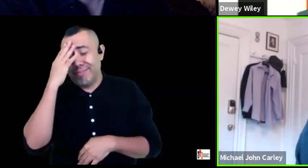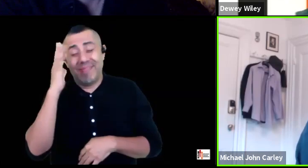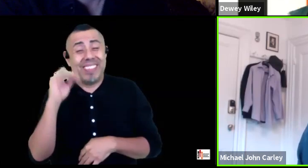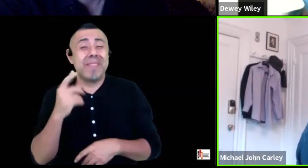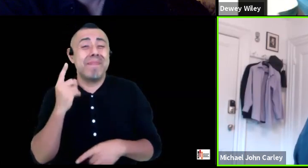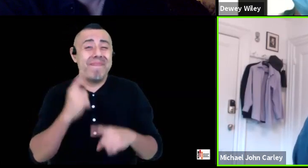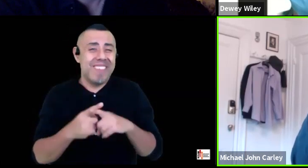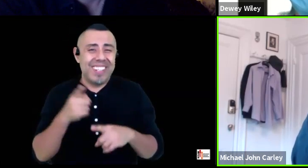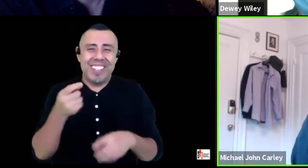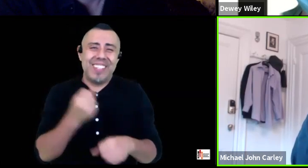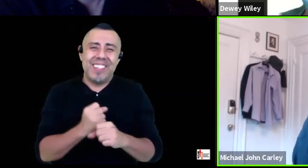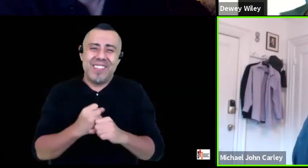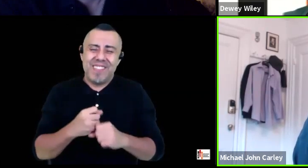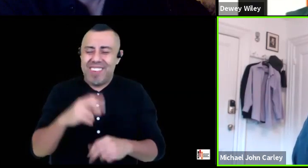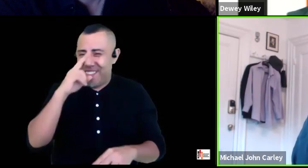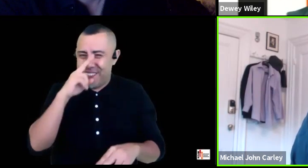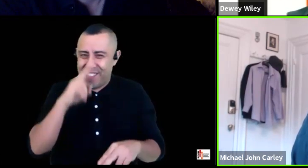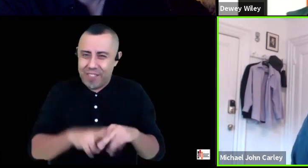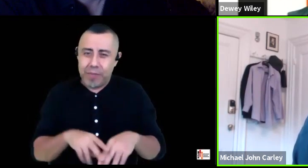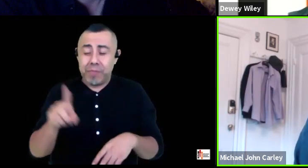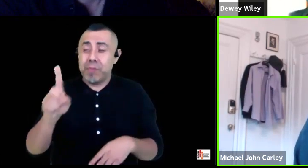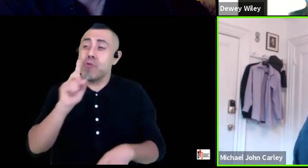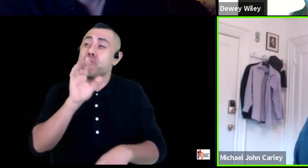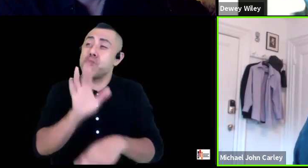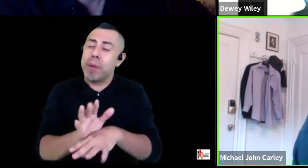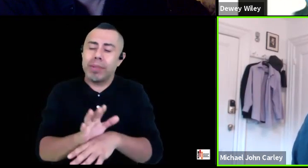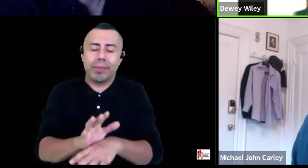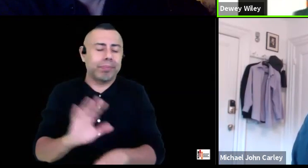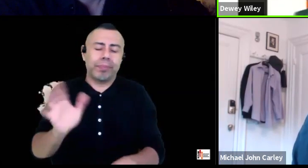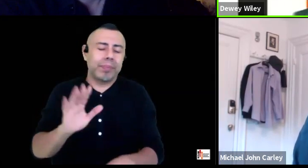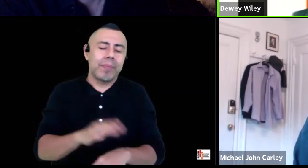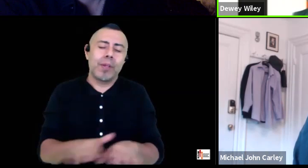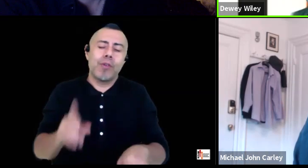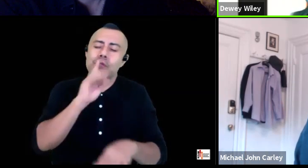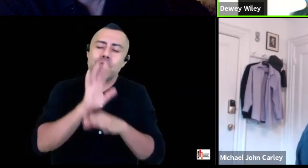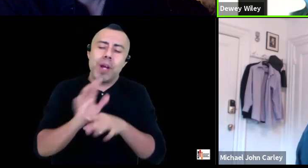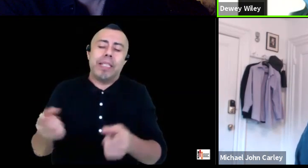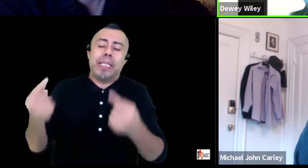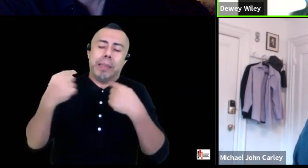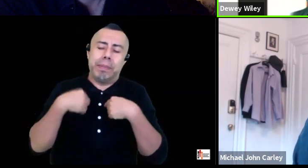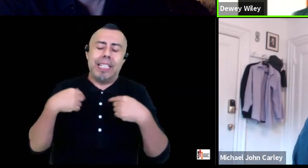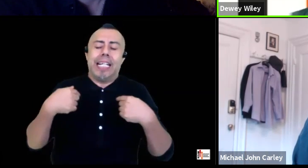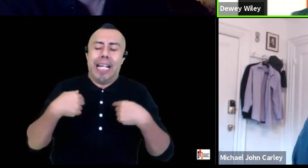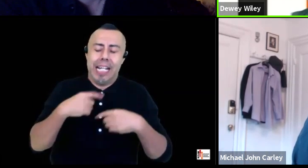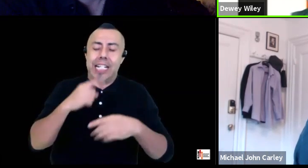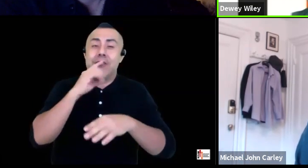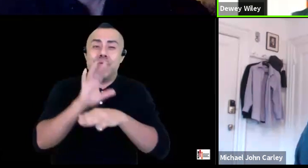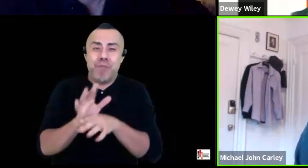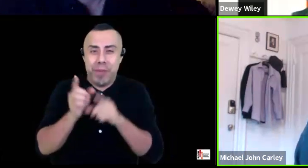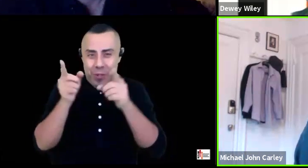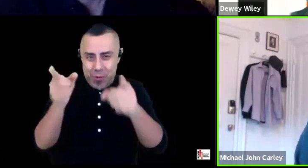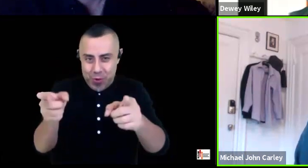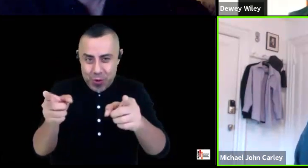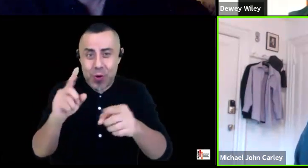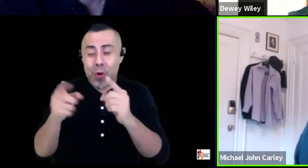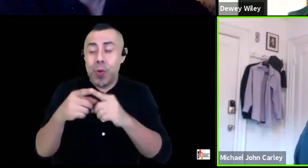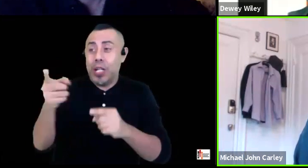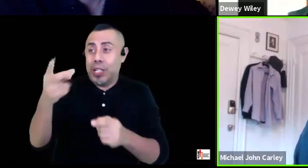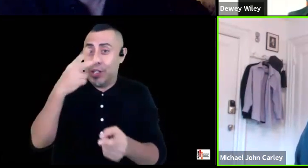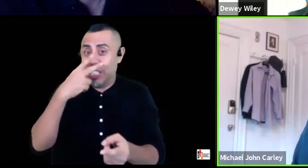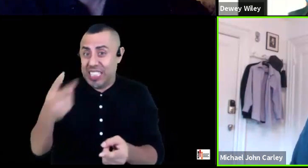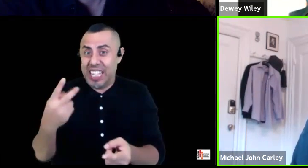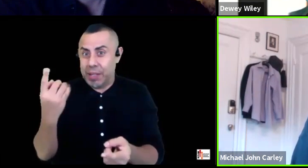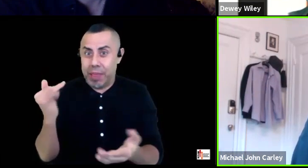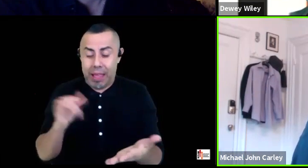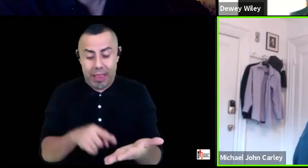promise me i mean you know not promise me you know i promise you you know when you're seeing something like this for the first time after decades